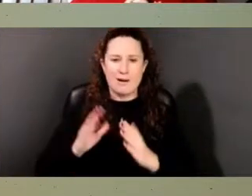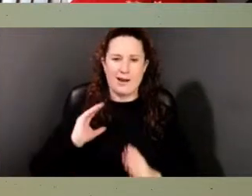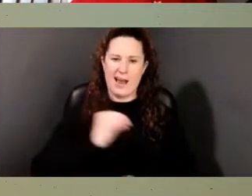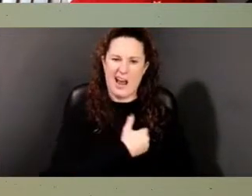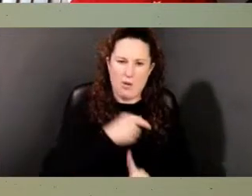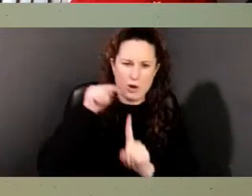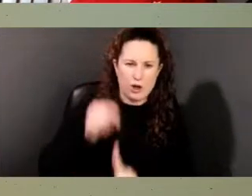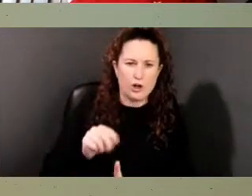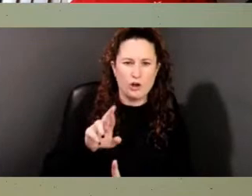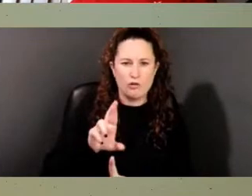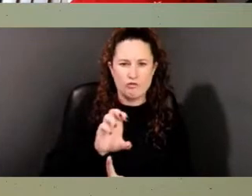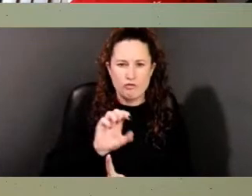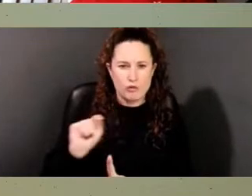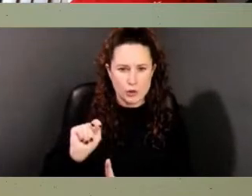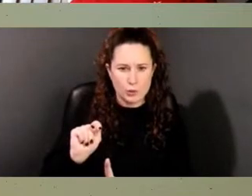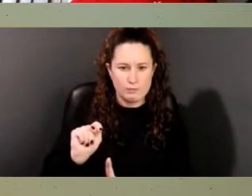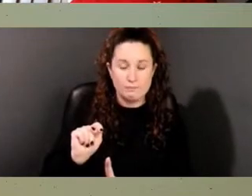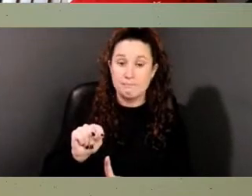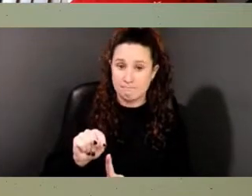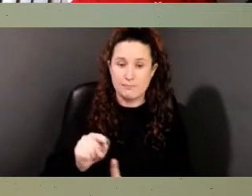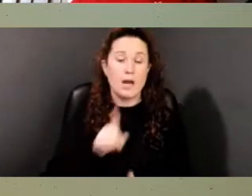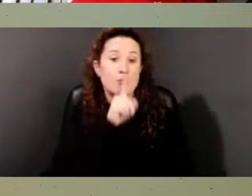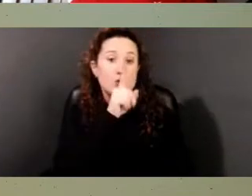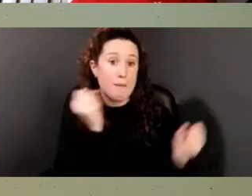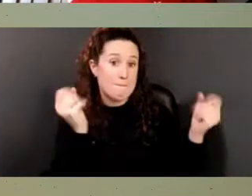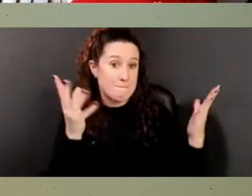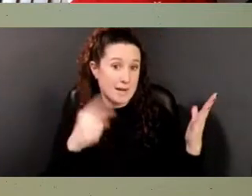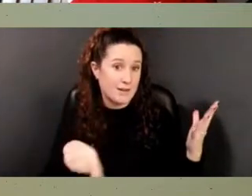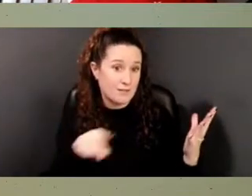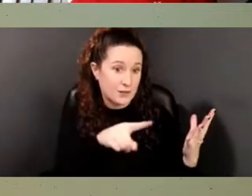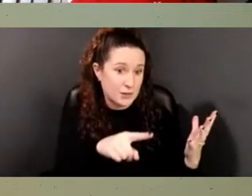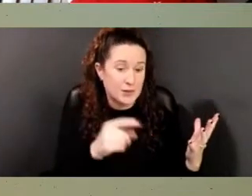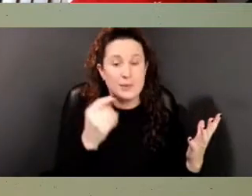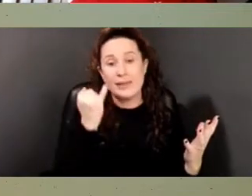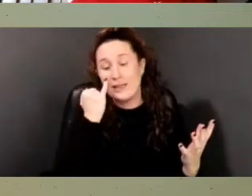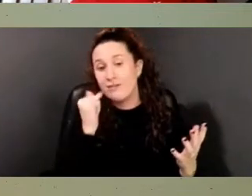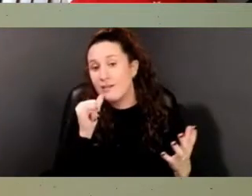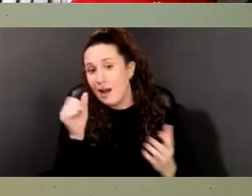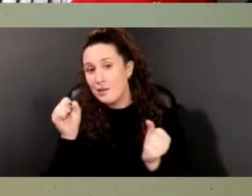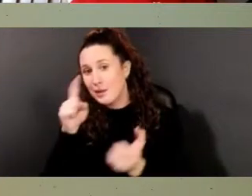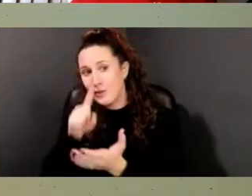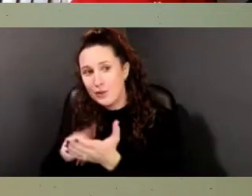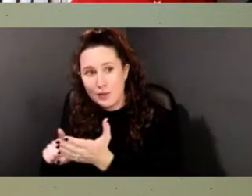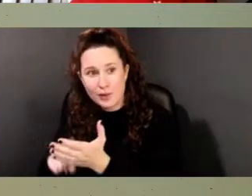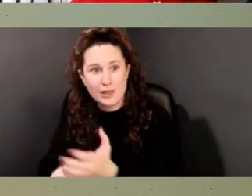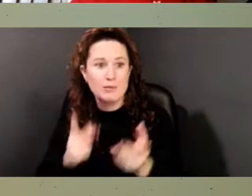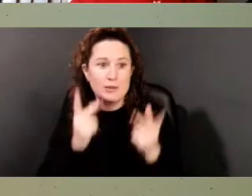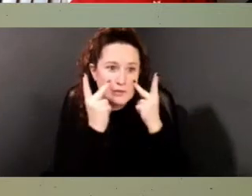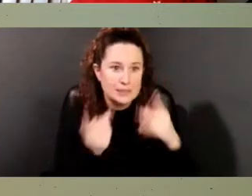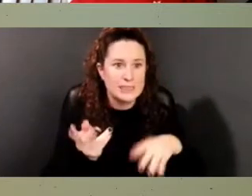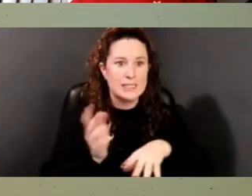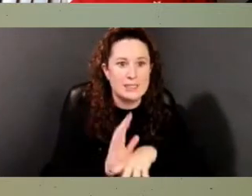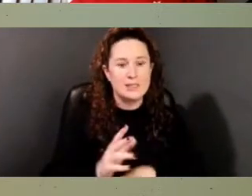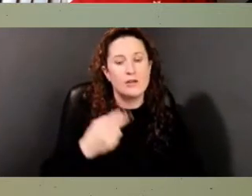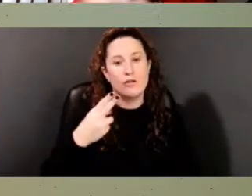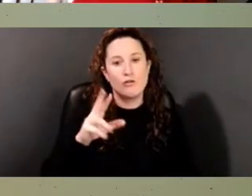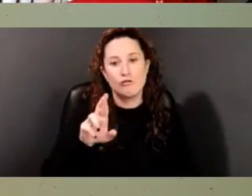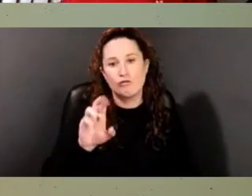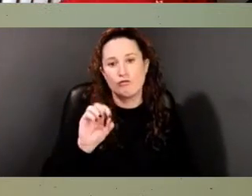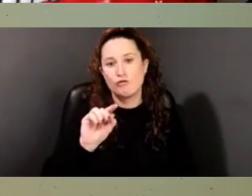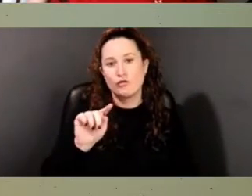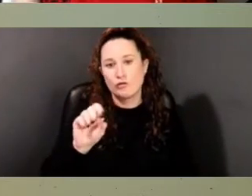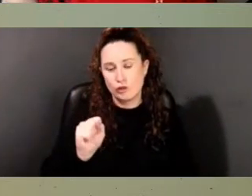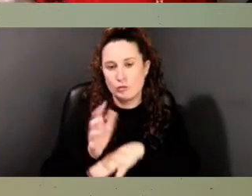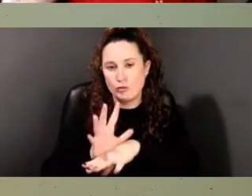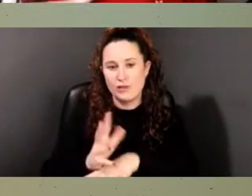sure many of you, if you're not, you can go look this up, are familiar with Alex Haley's roots. Um, 1970 that